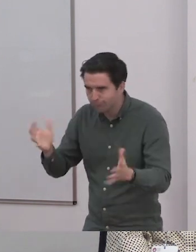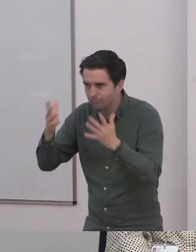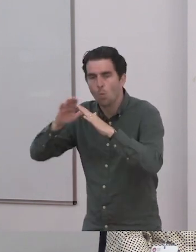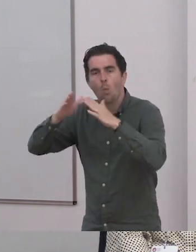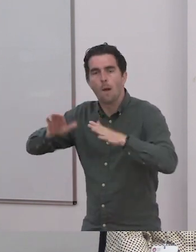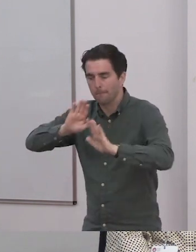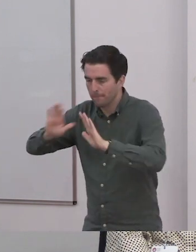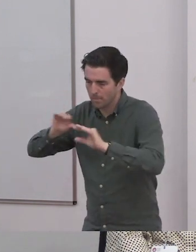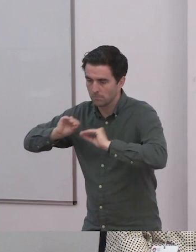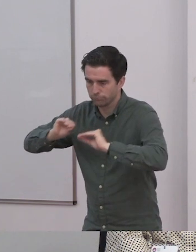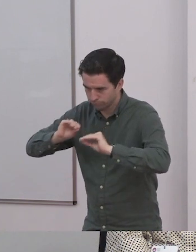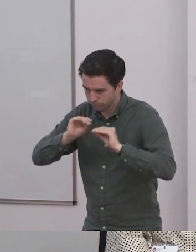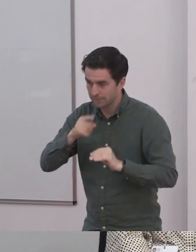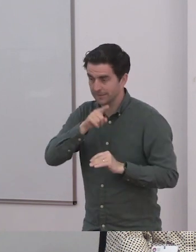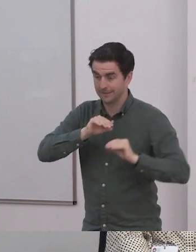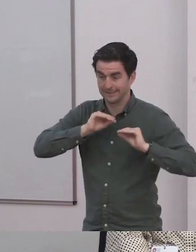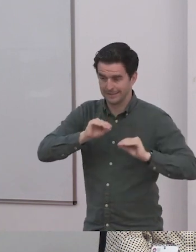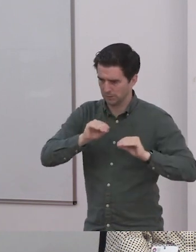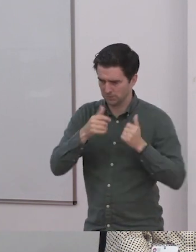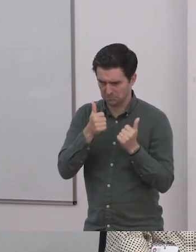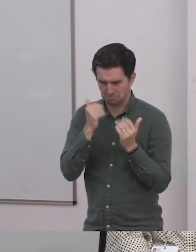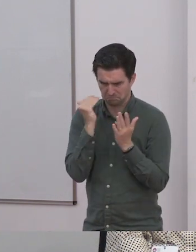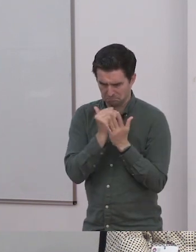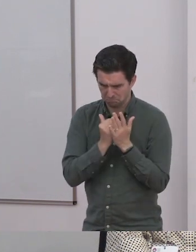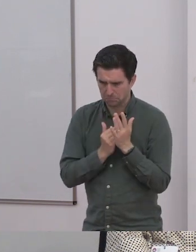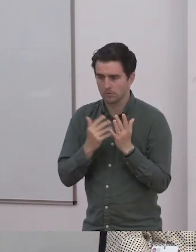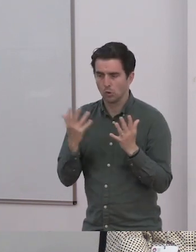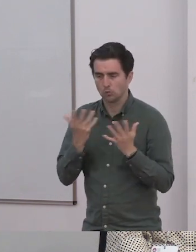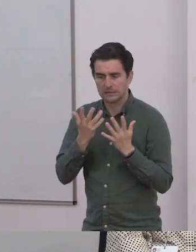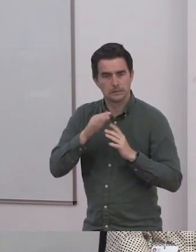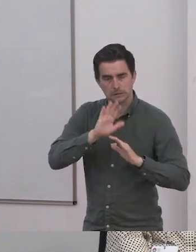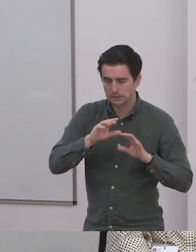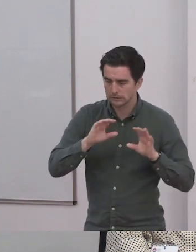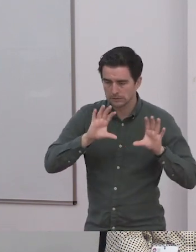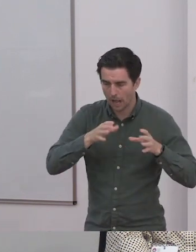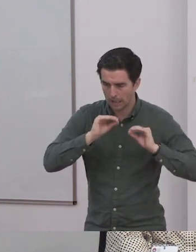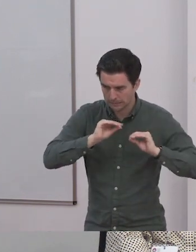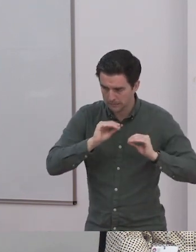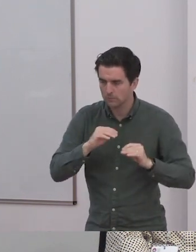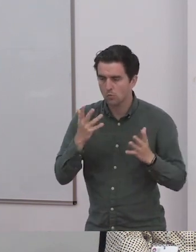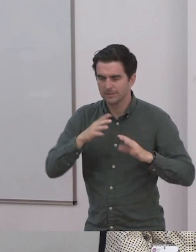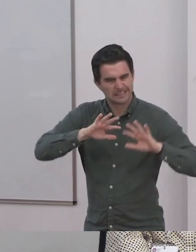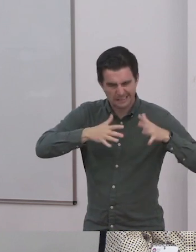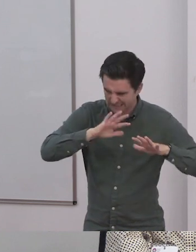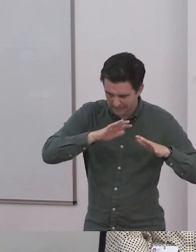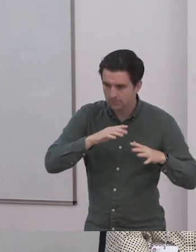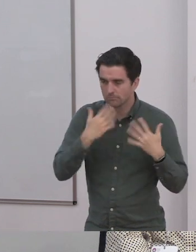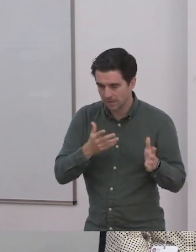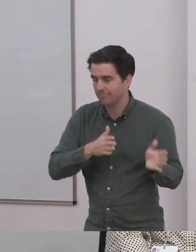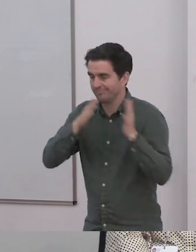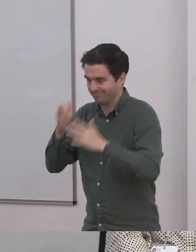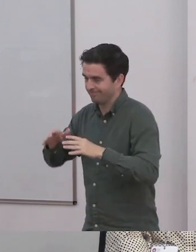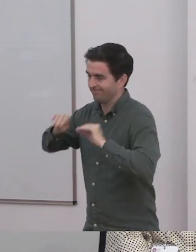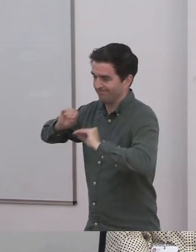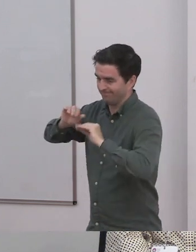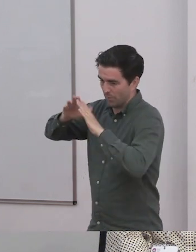is going at the child's pace. Letting the child build their own educational framework. And he said, all I'm saying can be summed up in